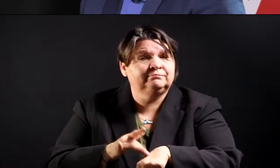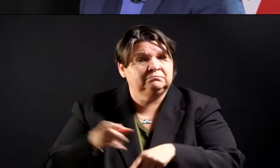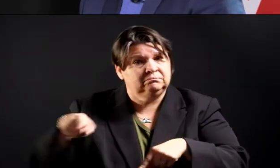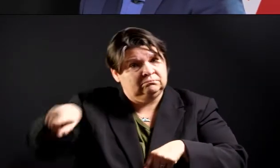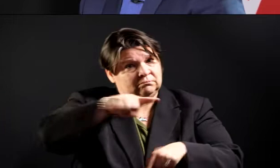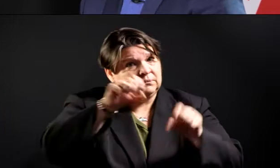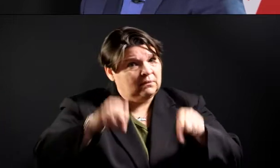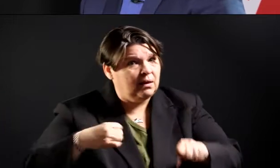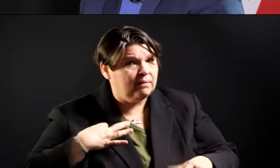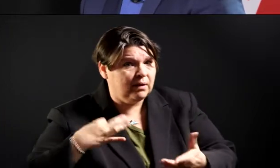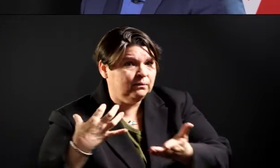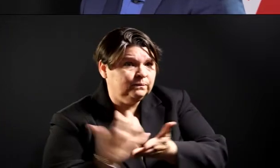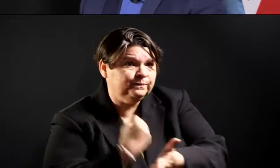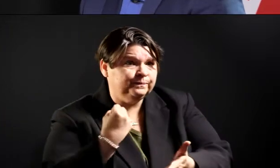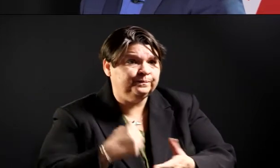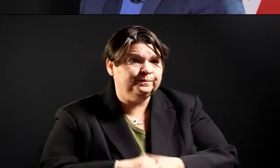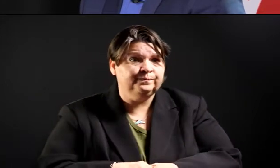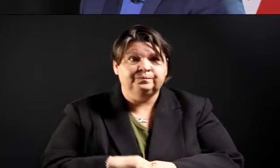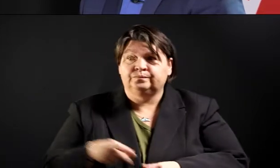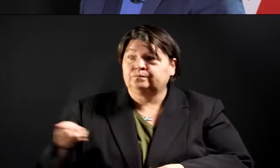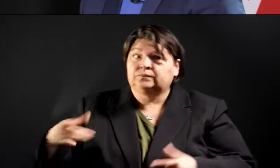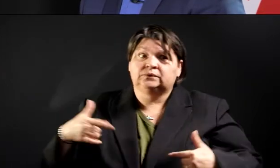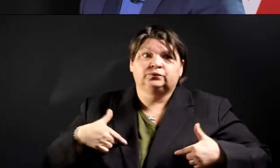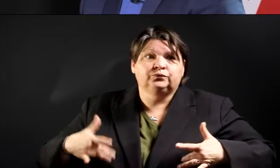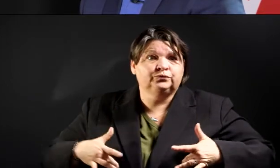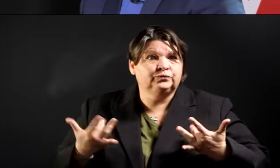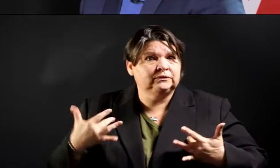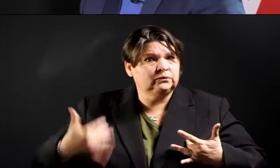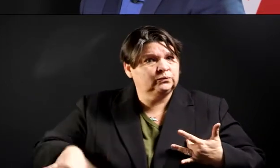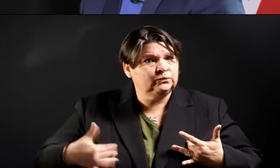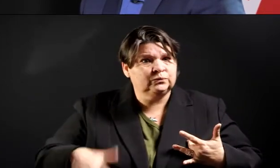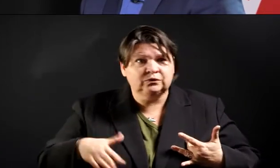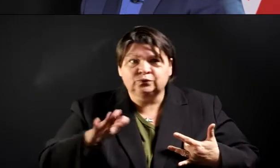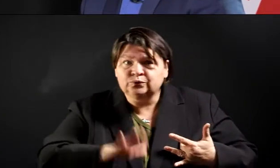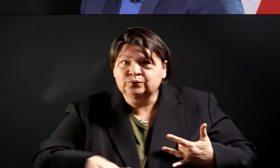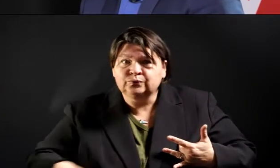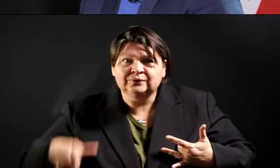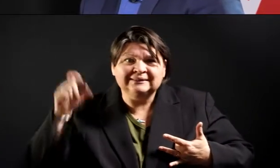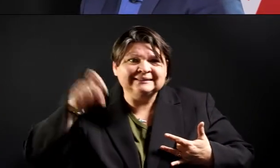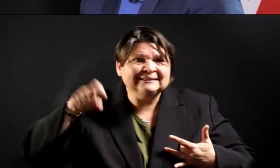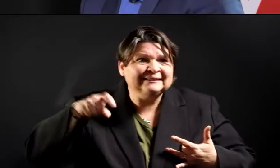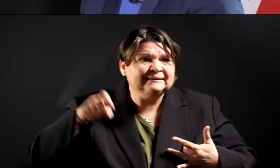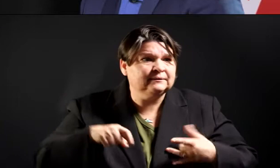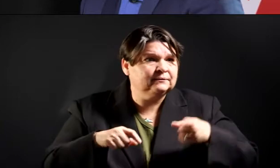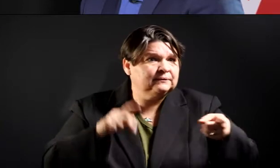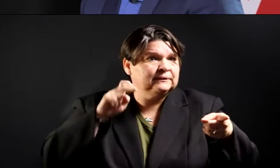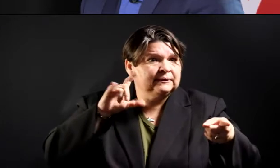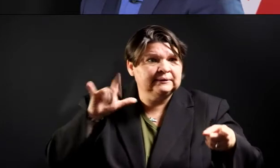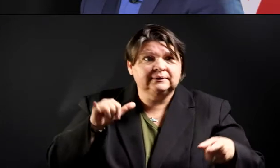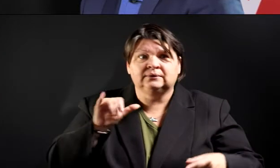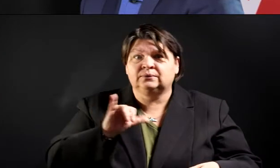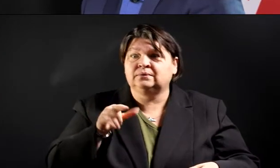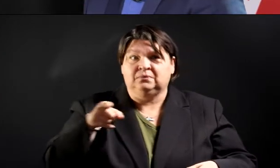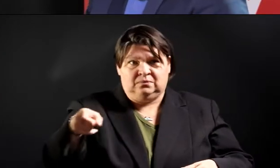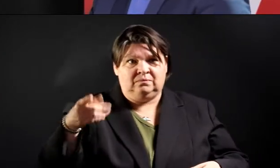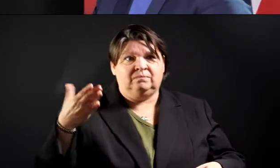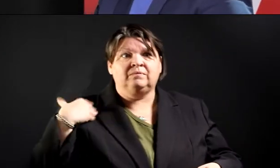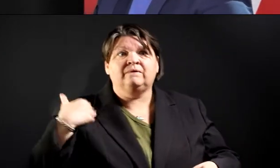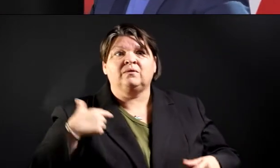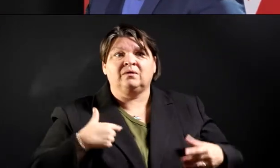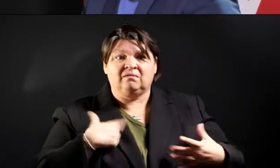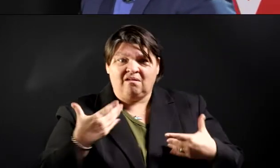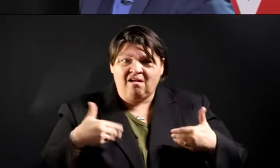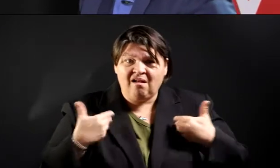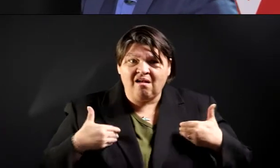Carlos, you have little kids. You know that. So does Kelly. I can remember when my kids were little, and I know my grandchildren, my kids nearly go